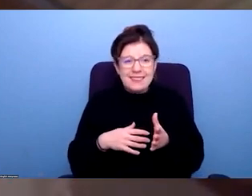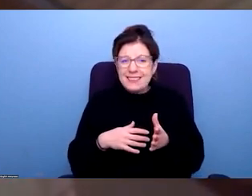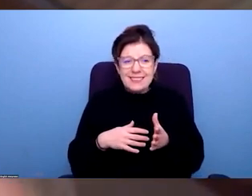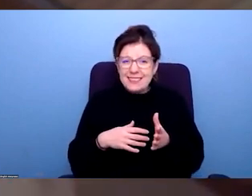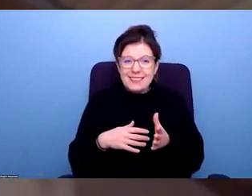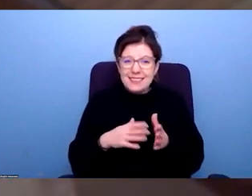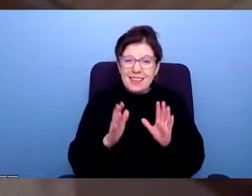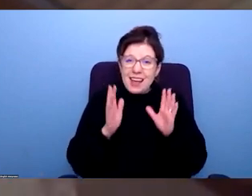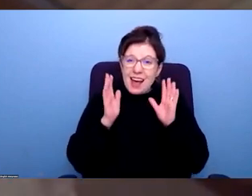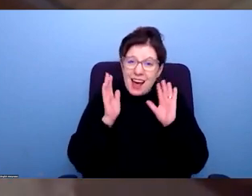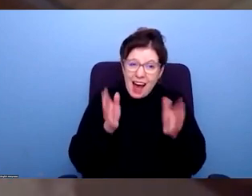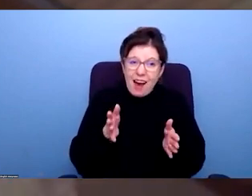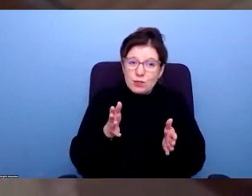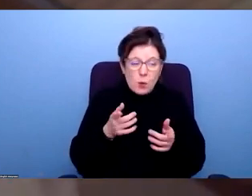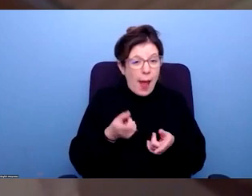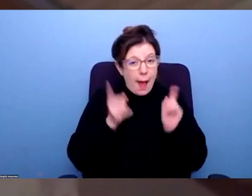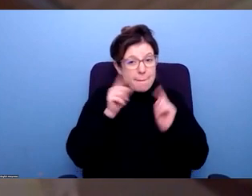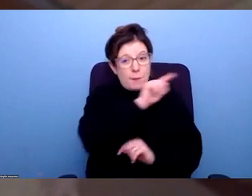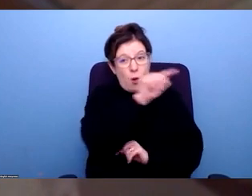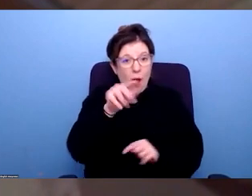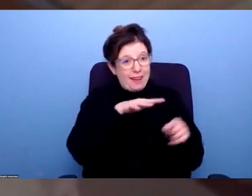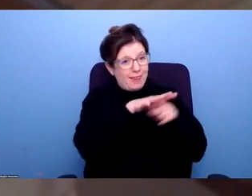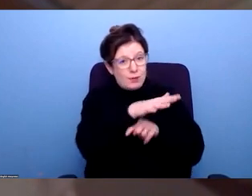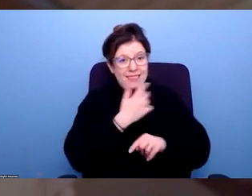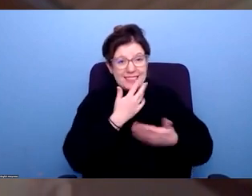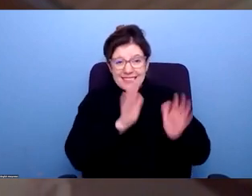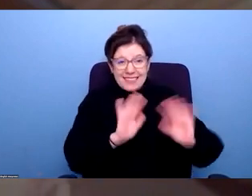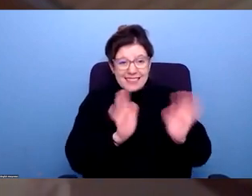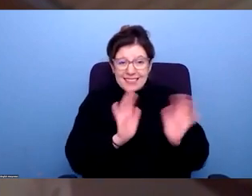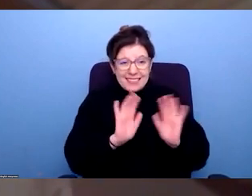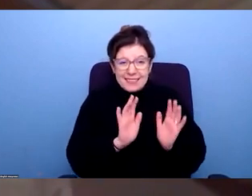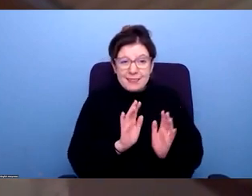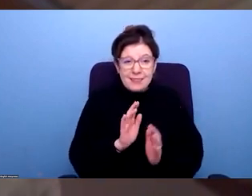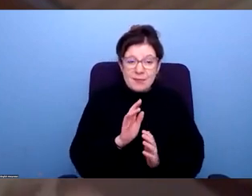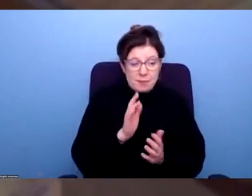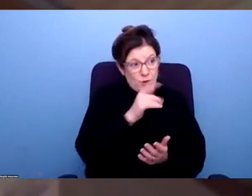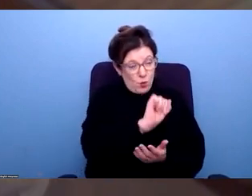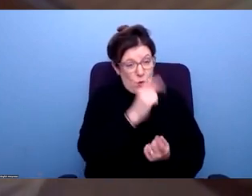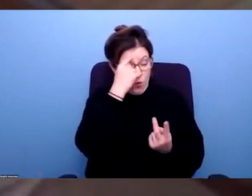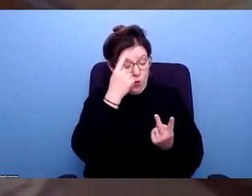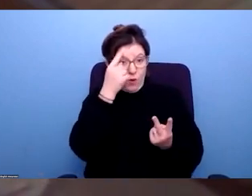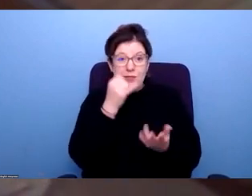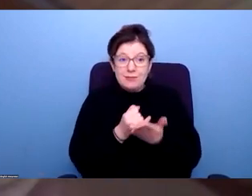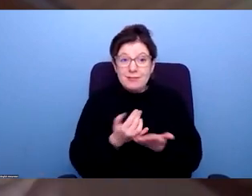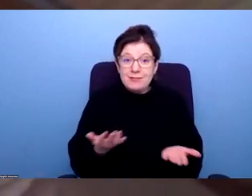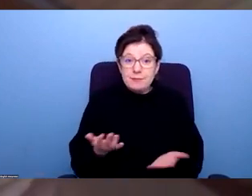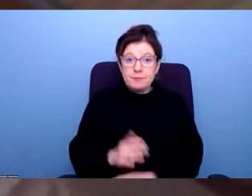to, we do have to win some of those arguments about why that is often not the case and shouldn't, and shouldn't be the case. But also it comes back this comment in the chat about the social model